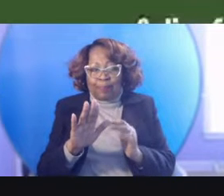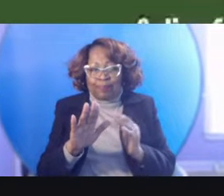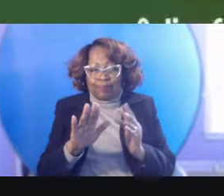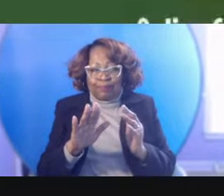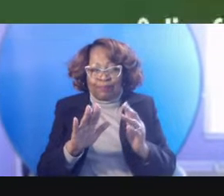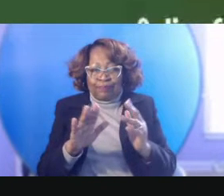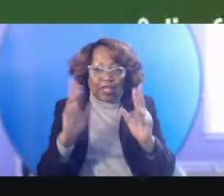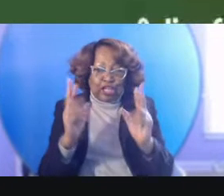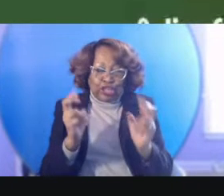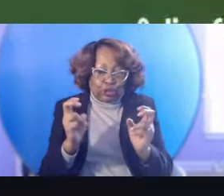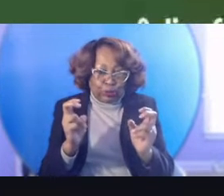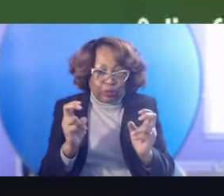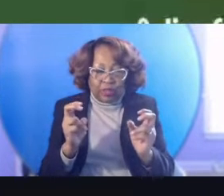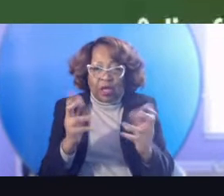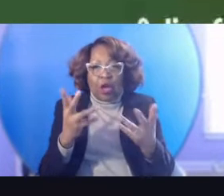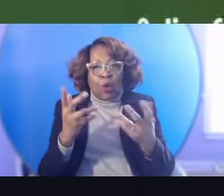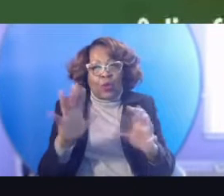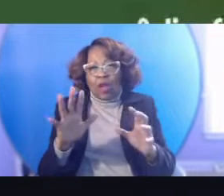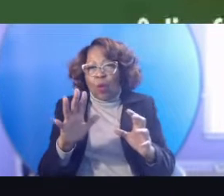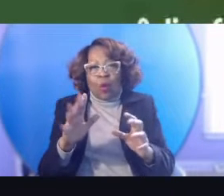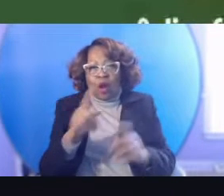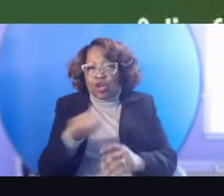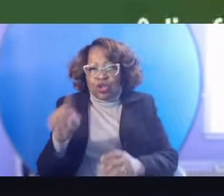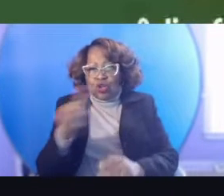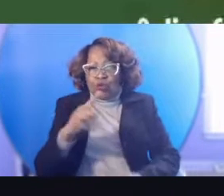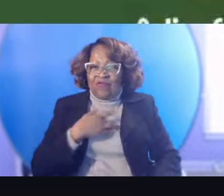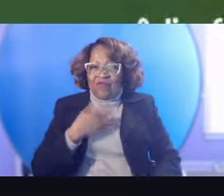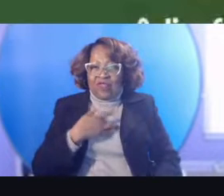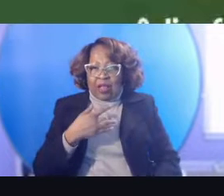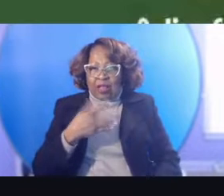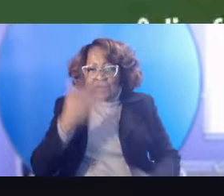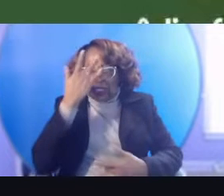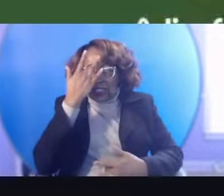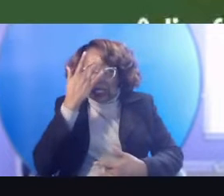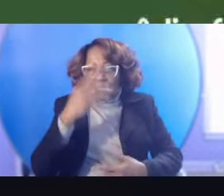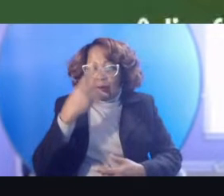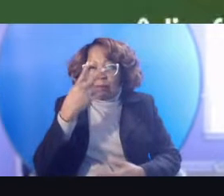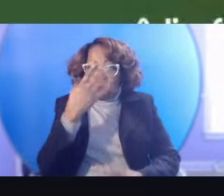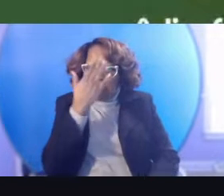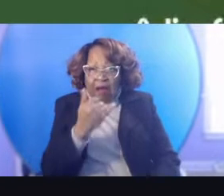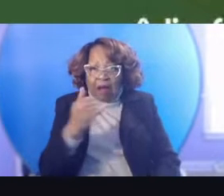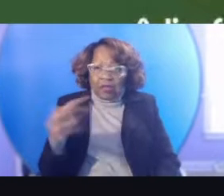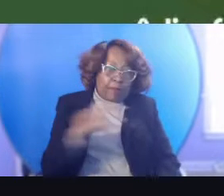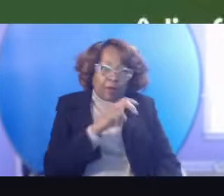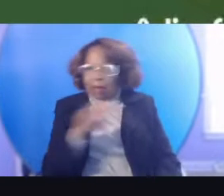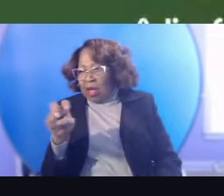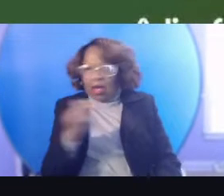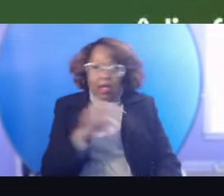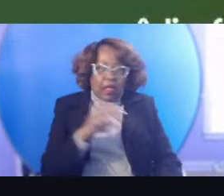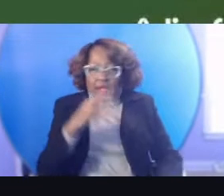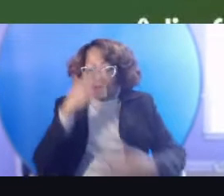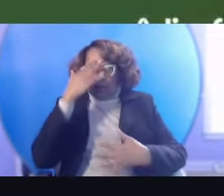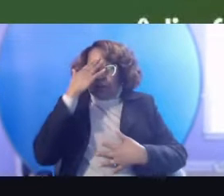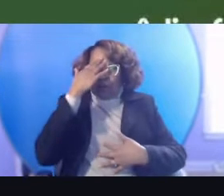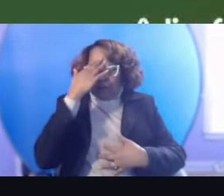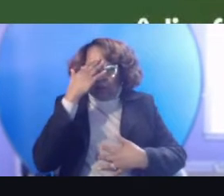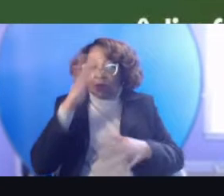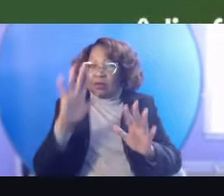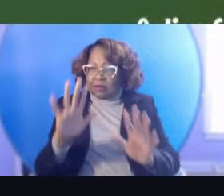issues. So we don't, we don't want anybody feeling sick like they're on a roller coaster for me popping back and forth. So we're going to talk about urban farming in Chicago,